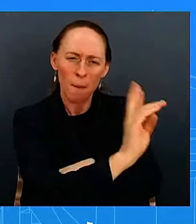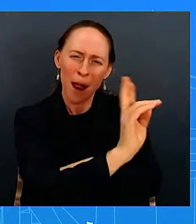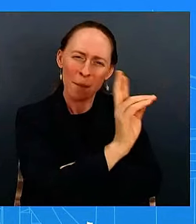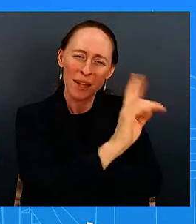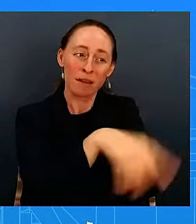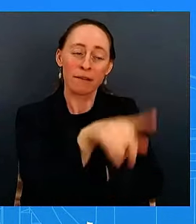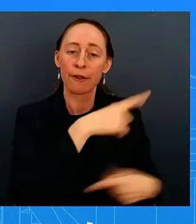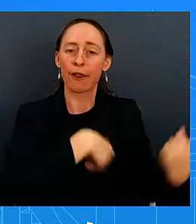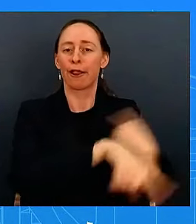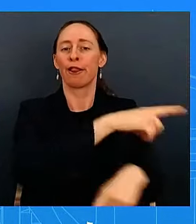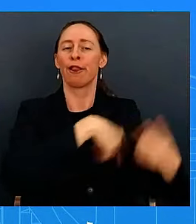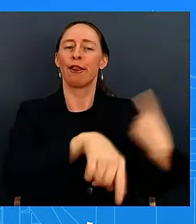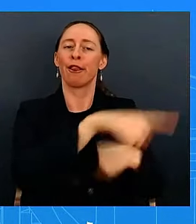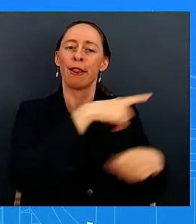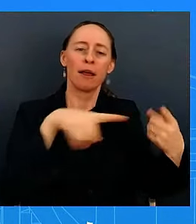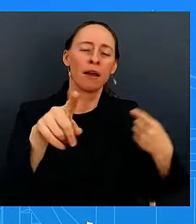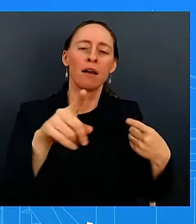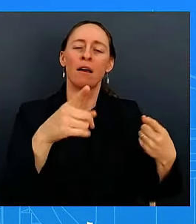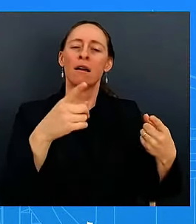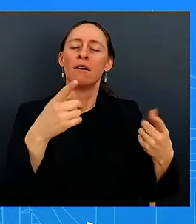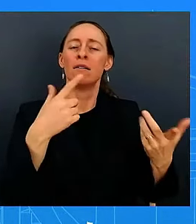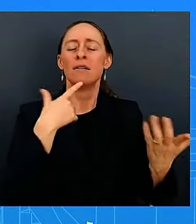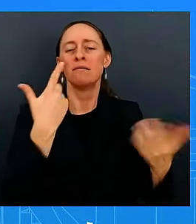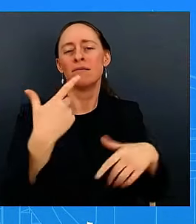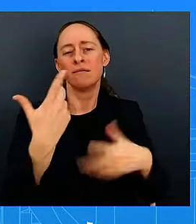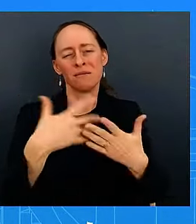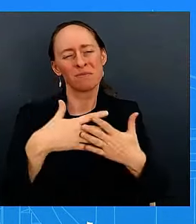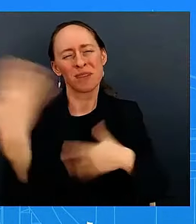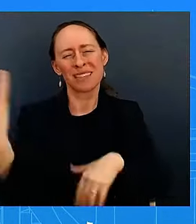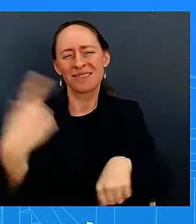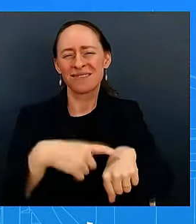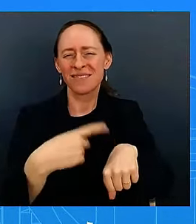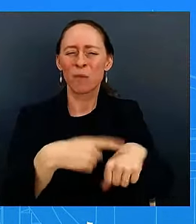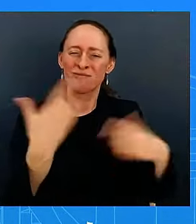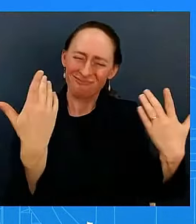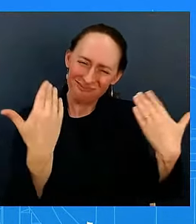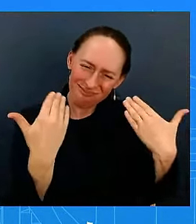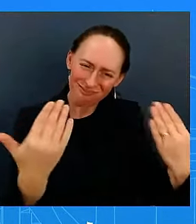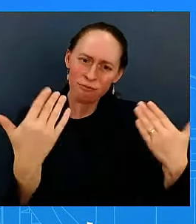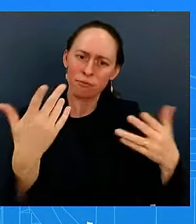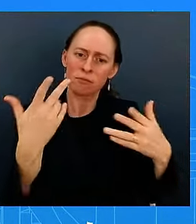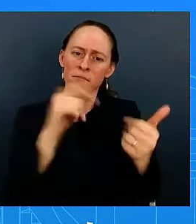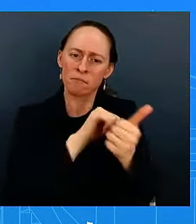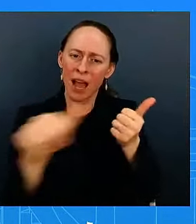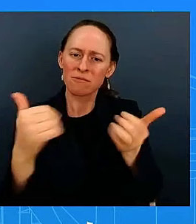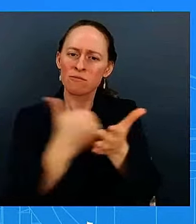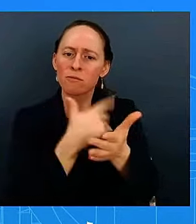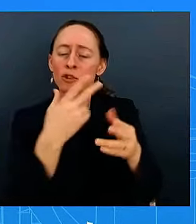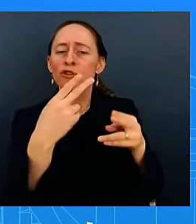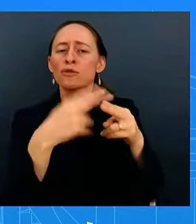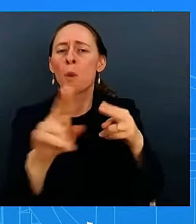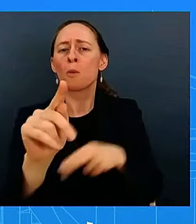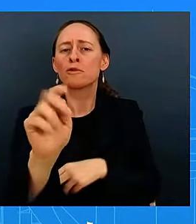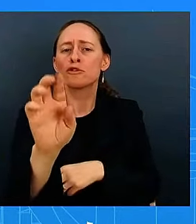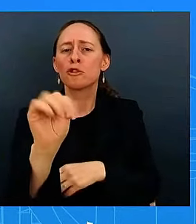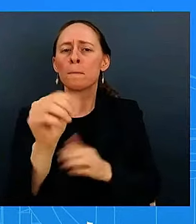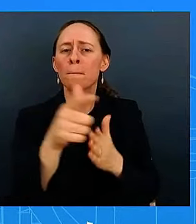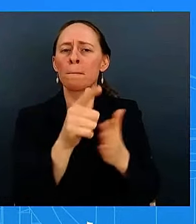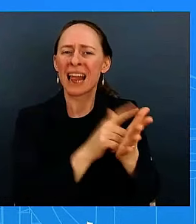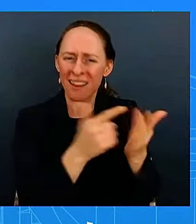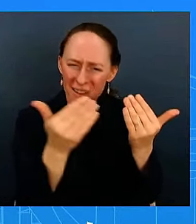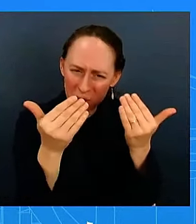keep the government open and provide emergency funding for disasters congress knows how to do this it's not complicated they've done on a bipartisan